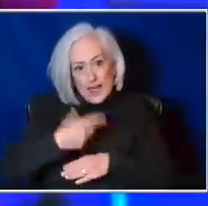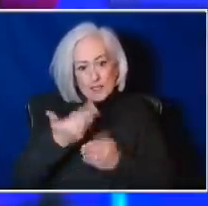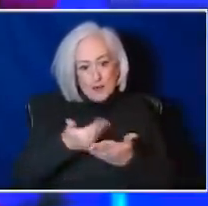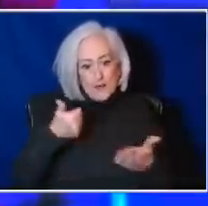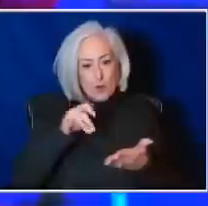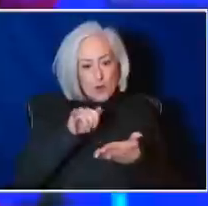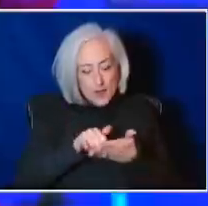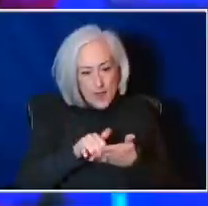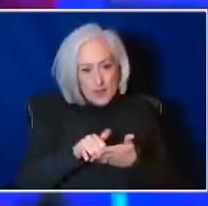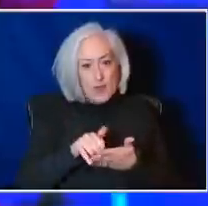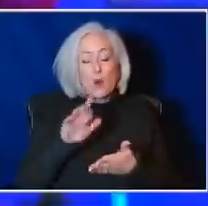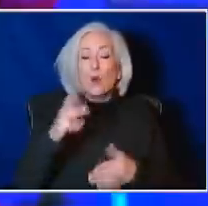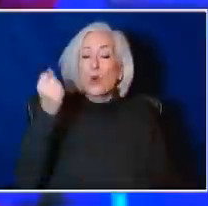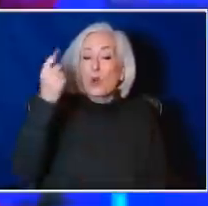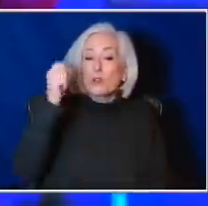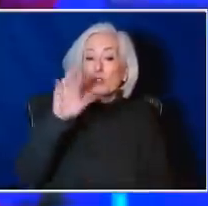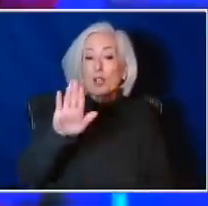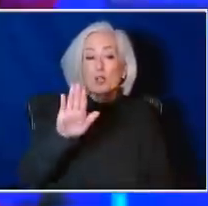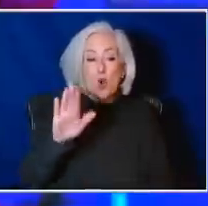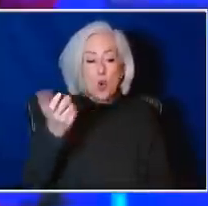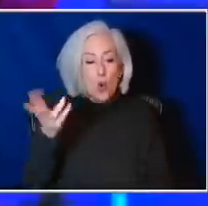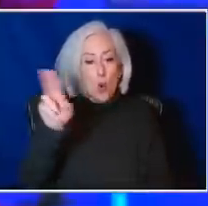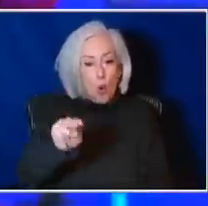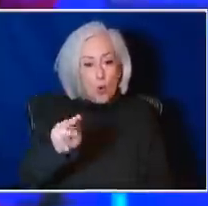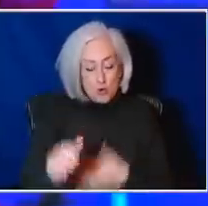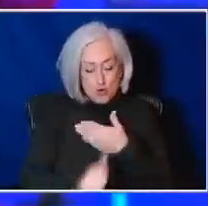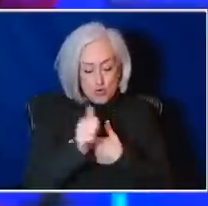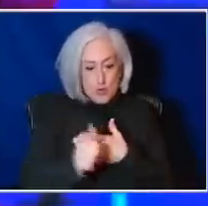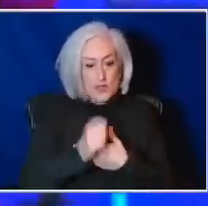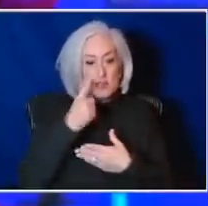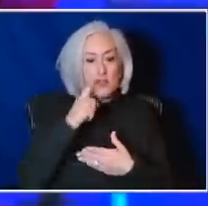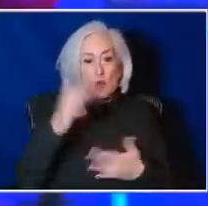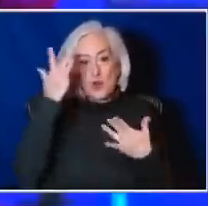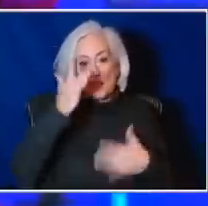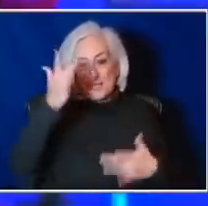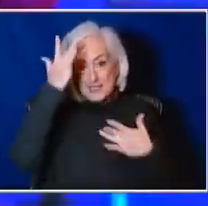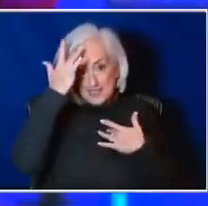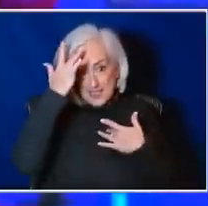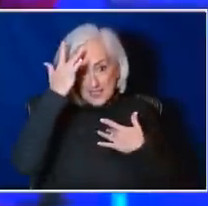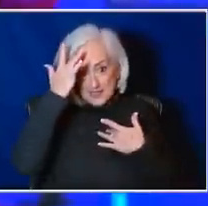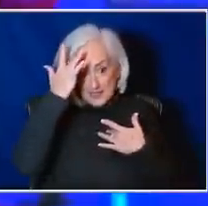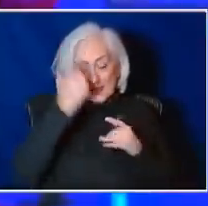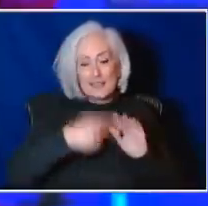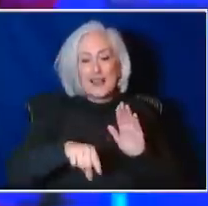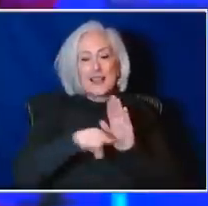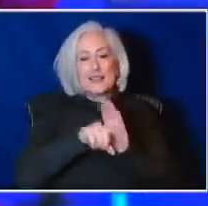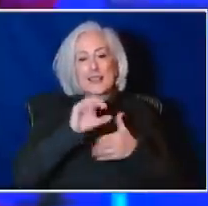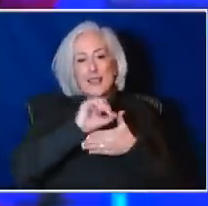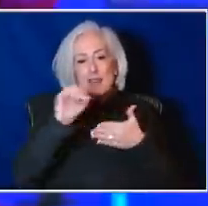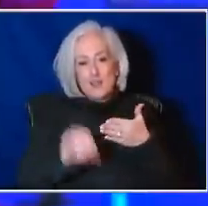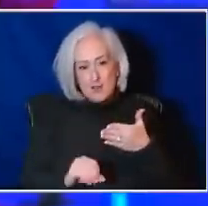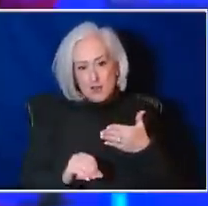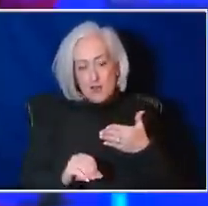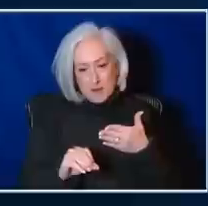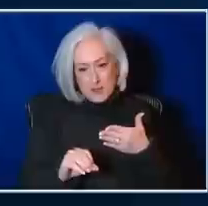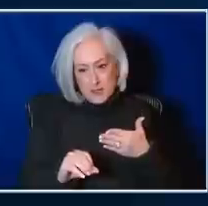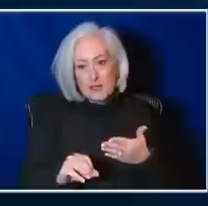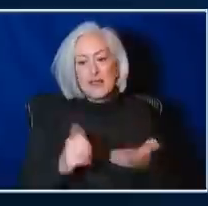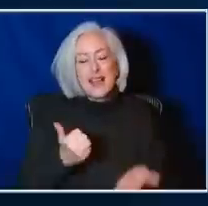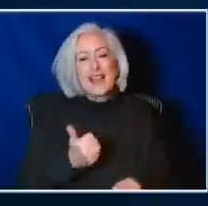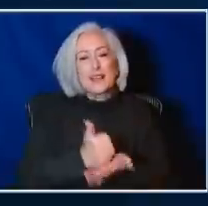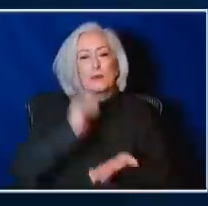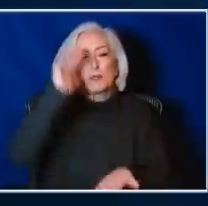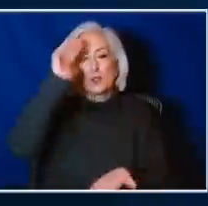risk for disease and adverse outcomes and doing those things to help minimize that as much as